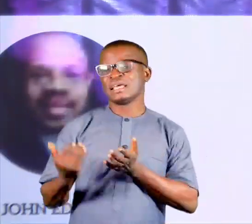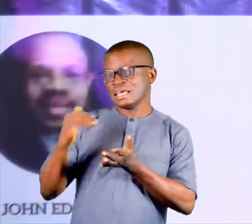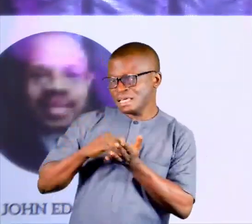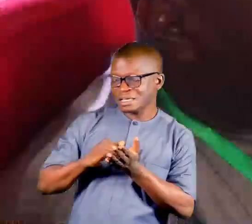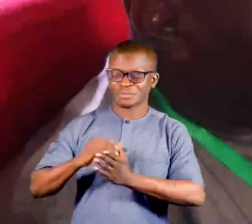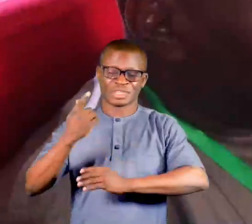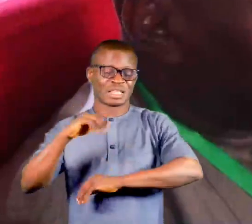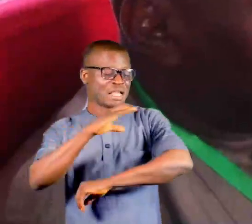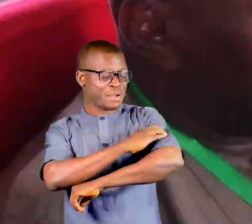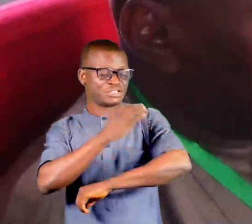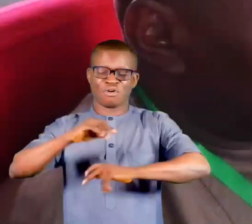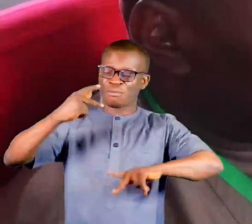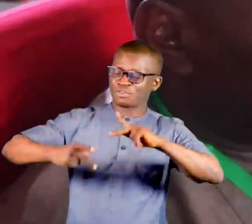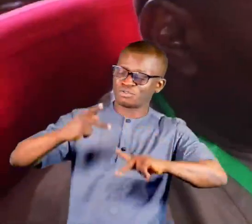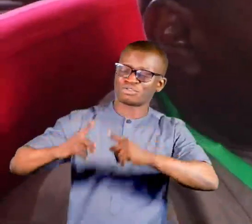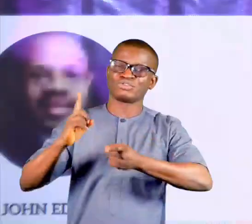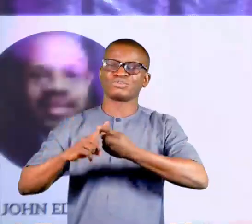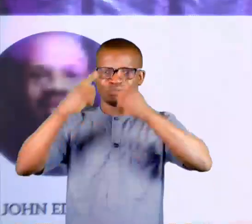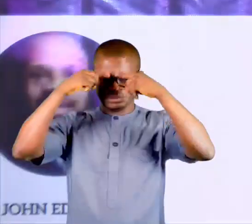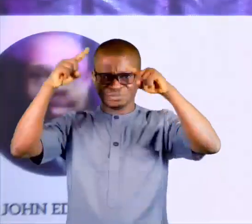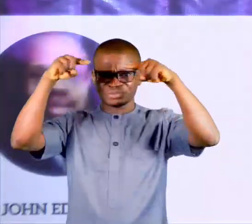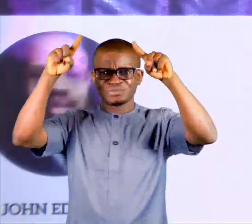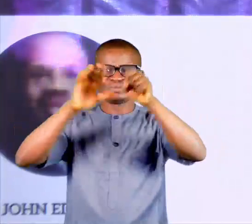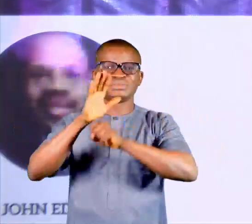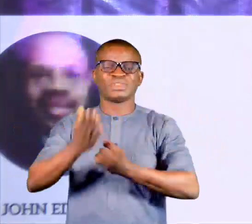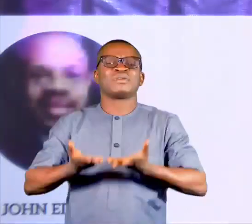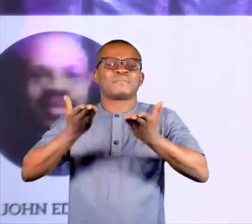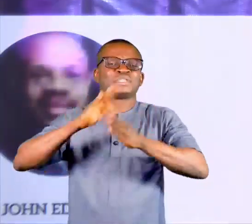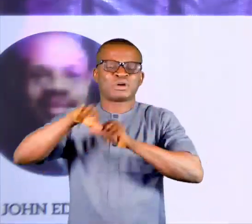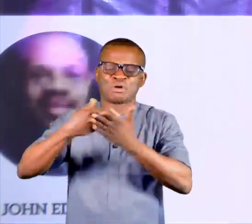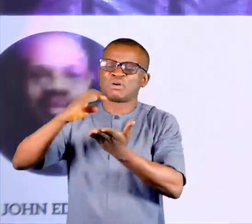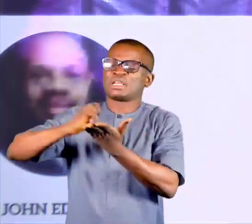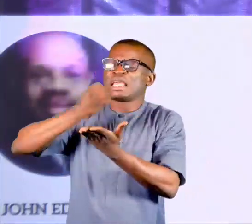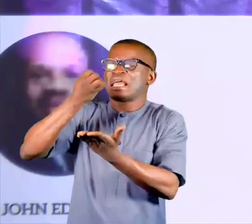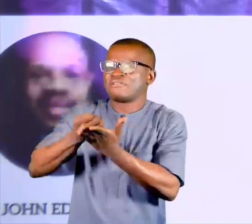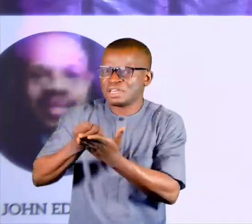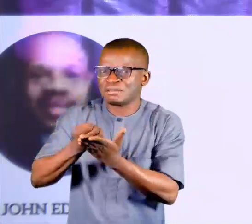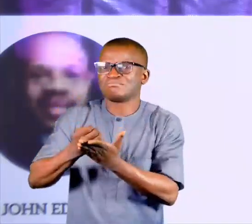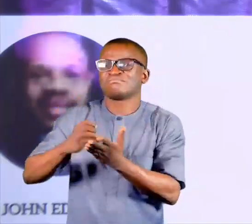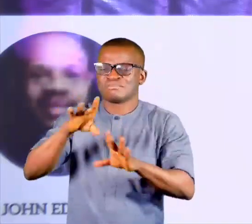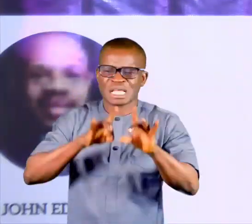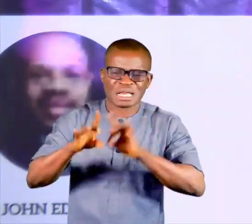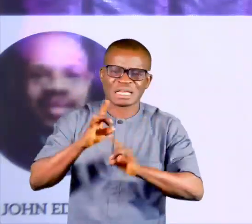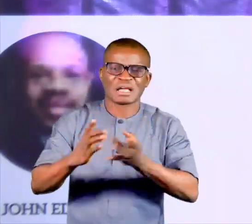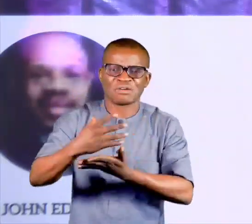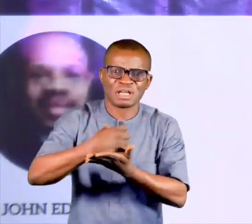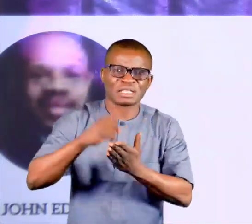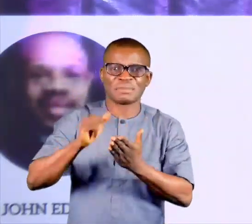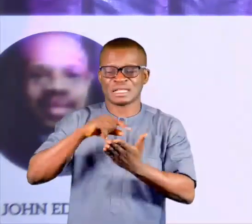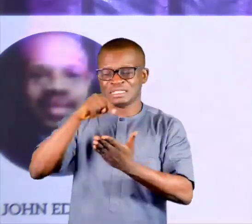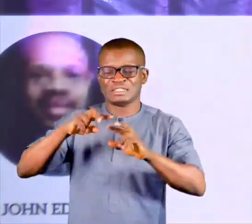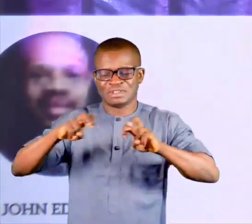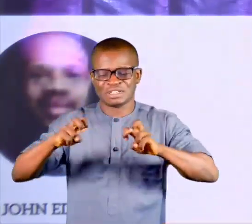And in the same token, the capacity of prosecutors to successfully present relevant evidence gathered by